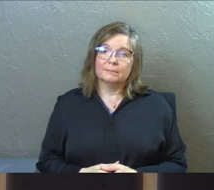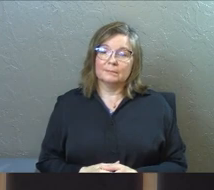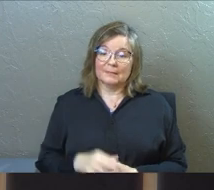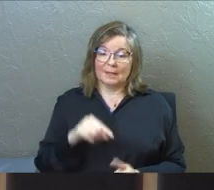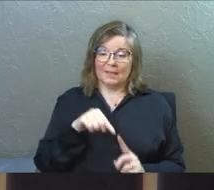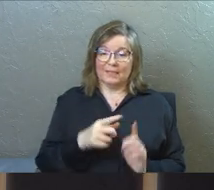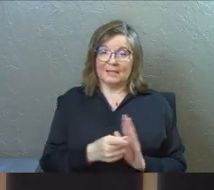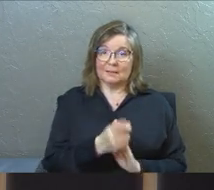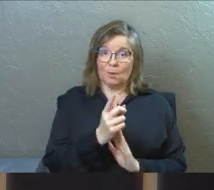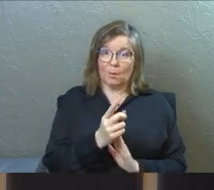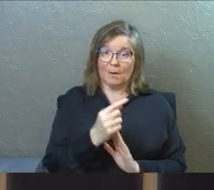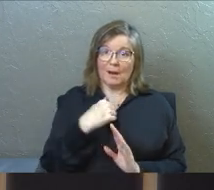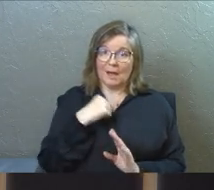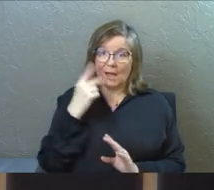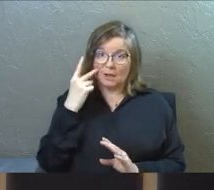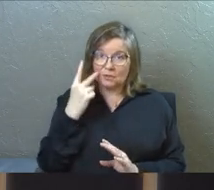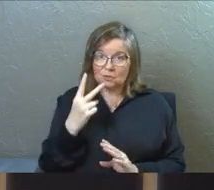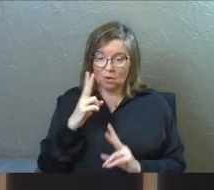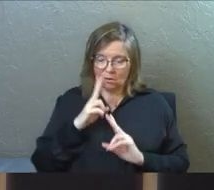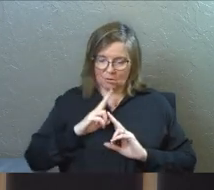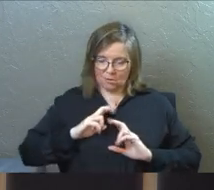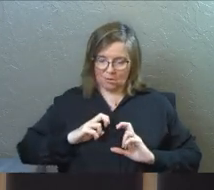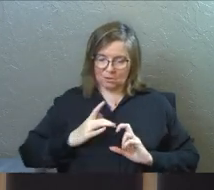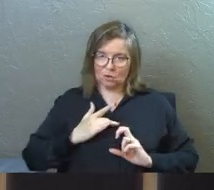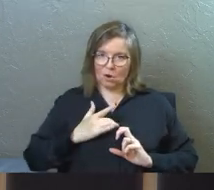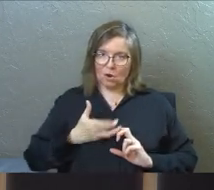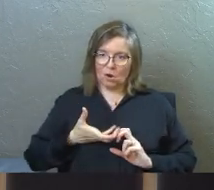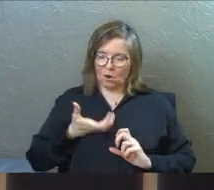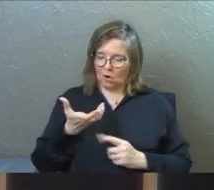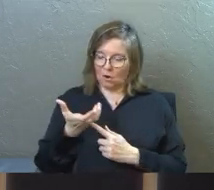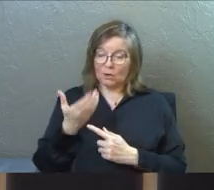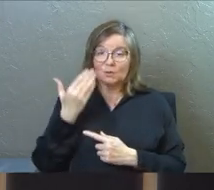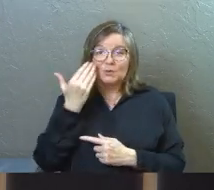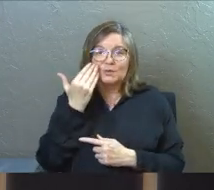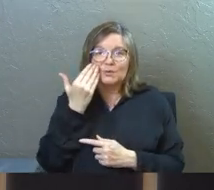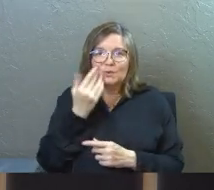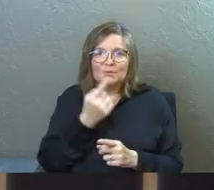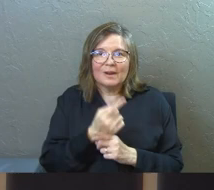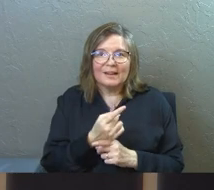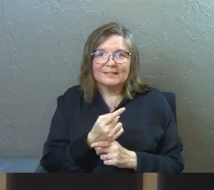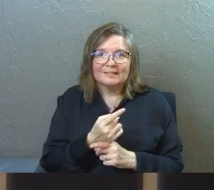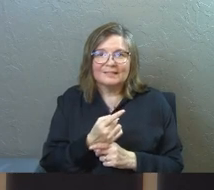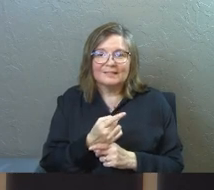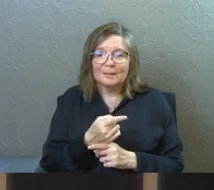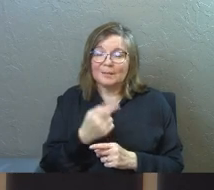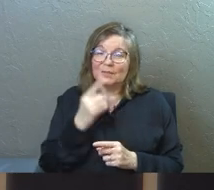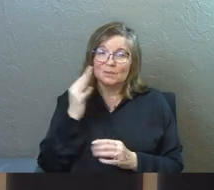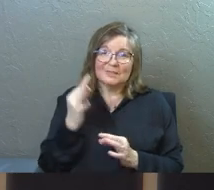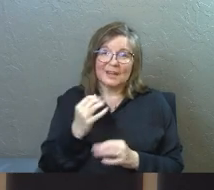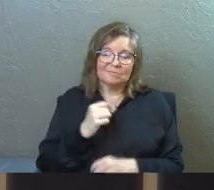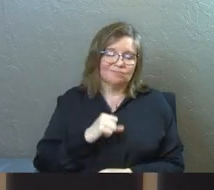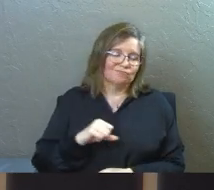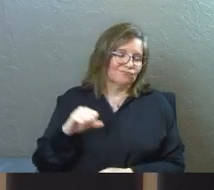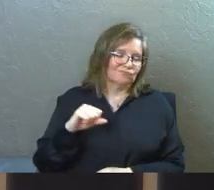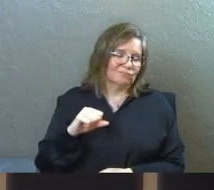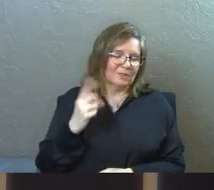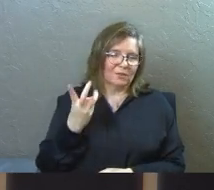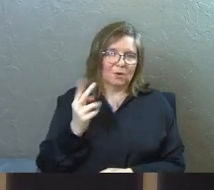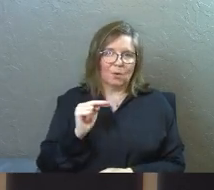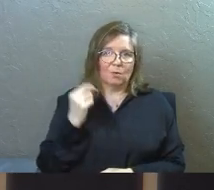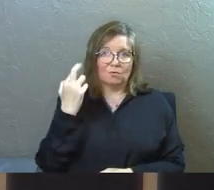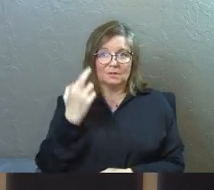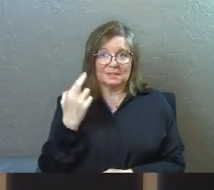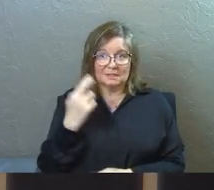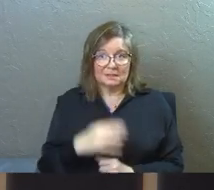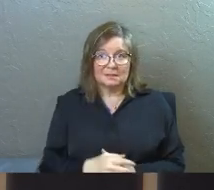In this moment, I saw into your heart, and you knew what was right, but you chose against it for your